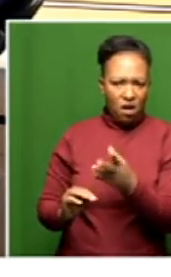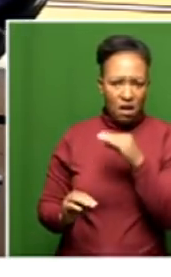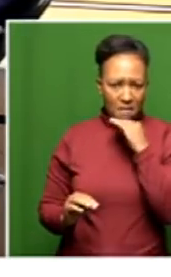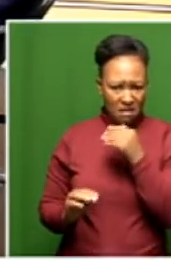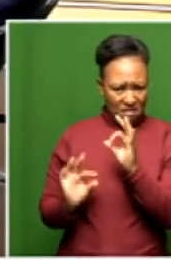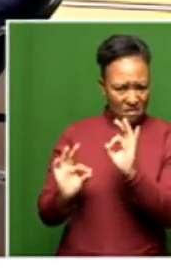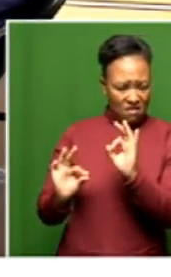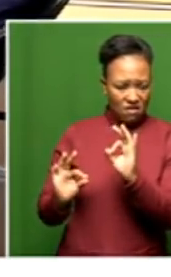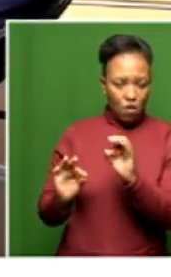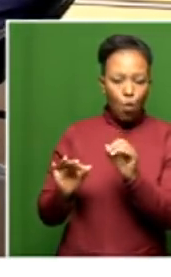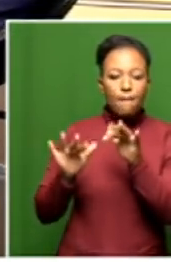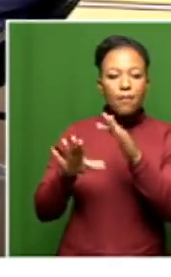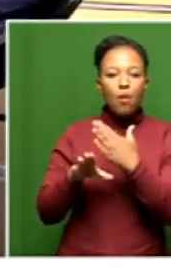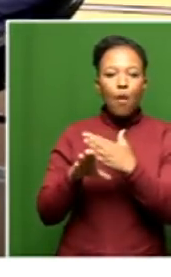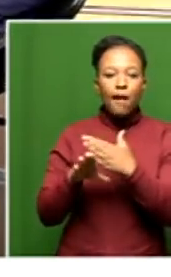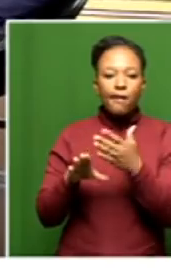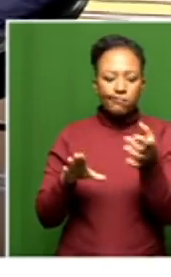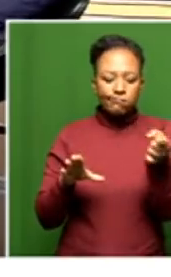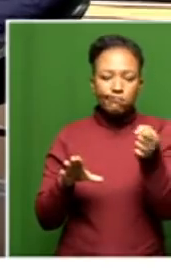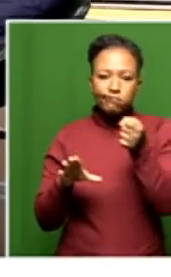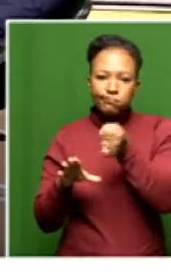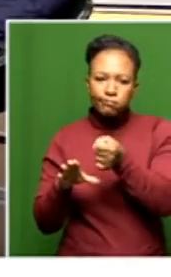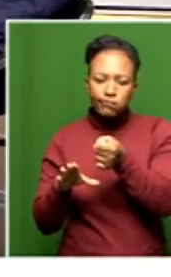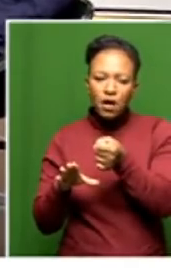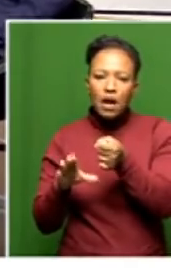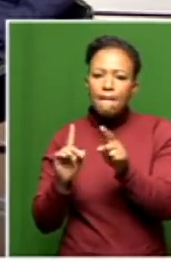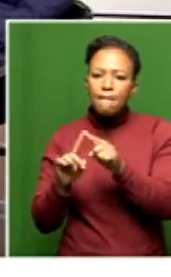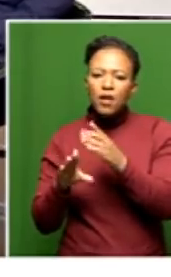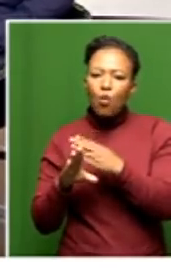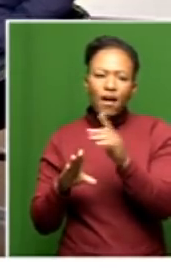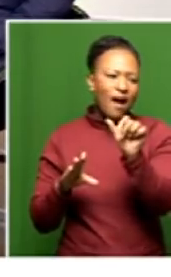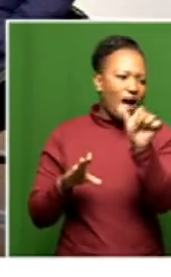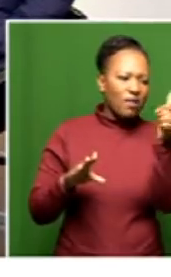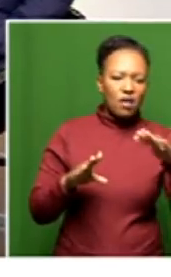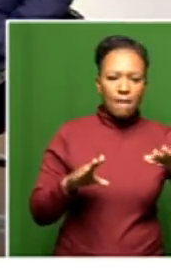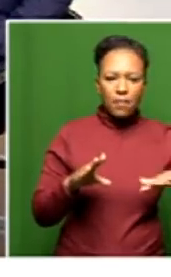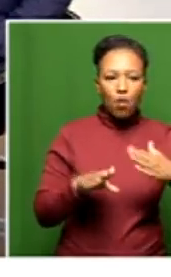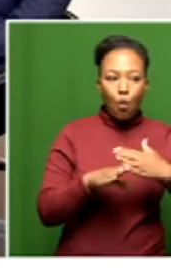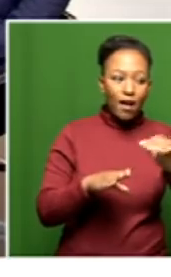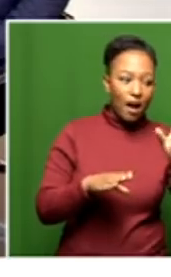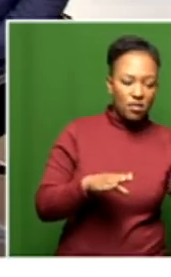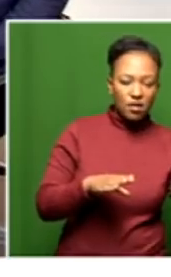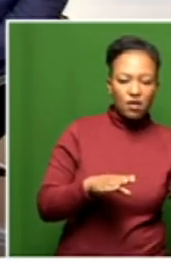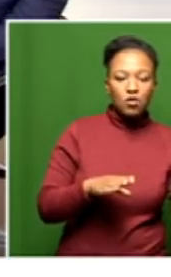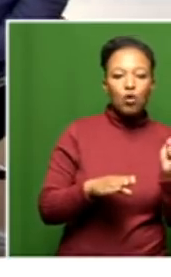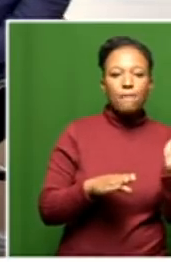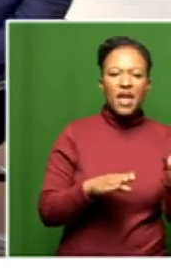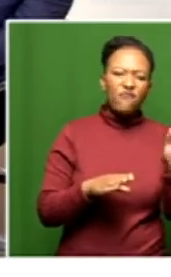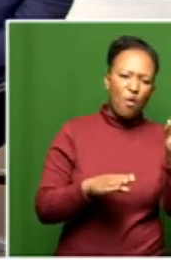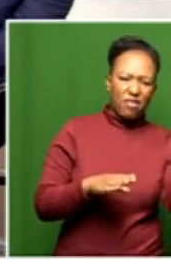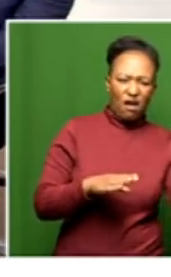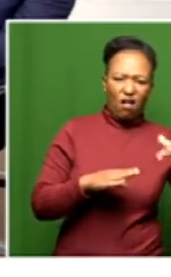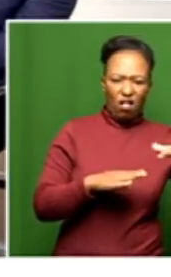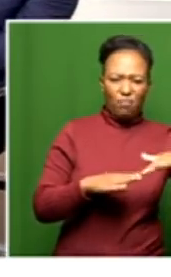lawful for people to be employed to work at one facility and actually work and get paid for working at another.